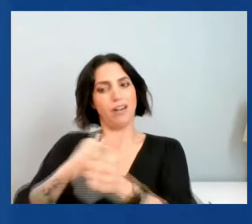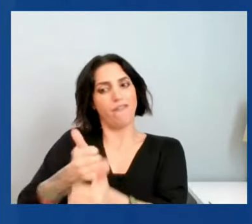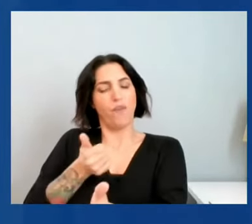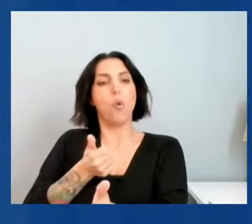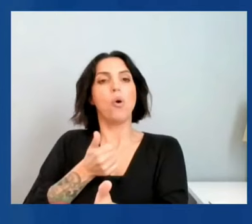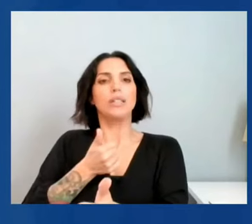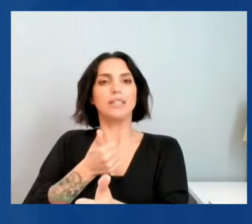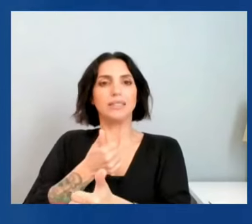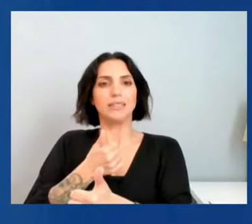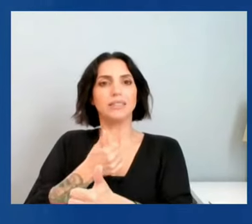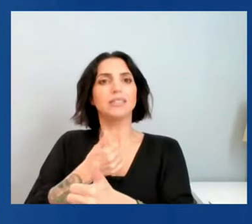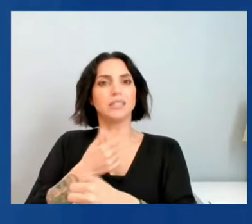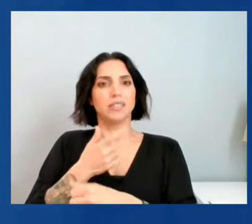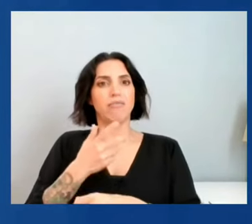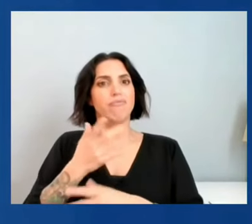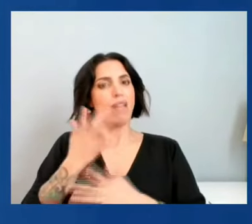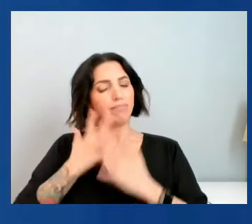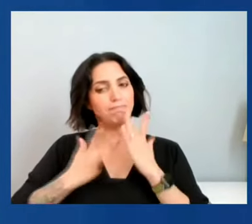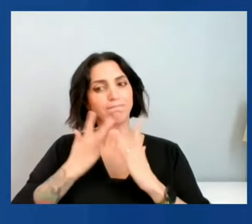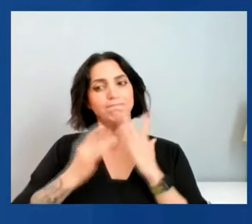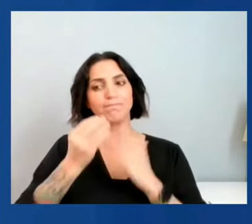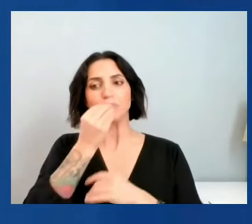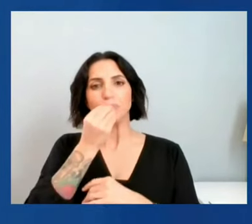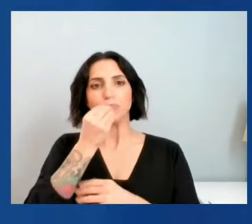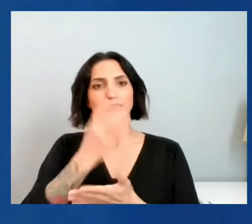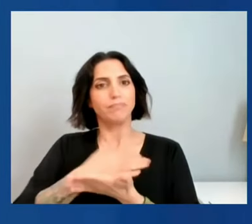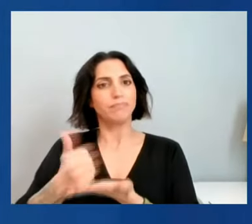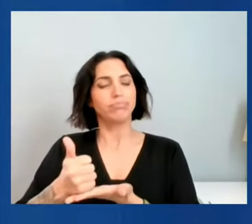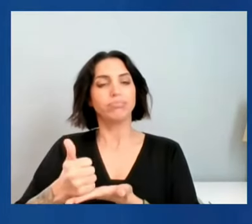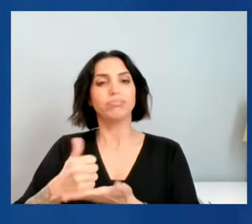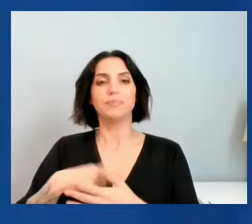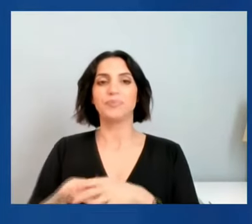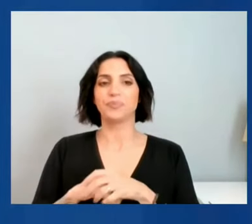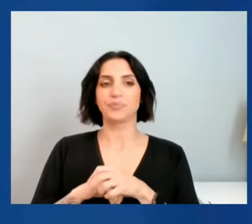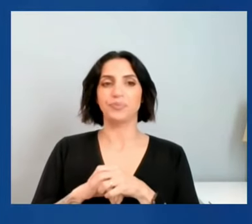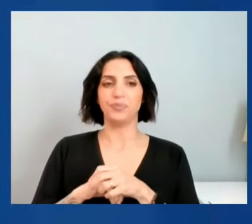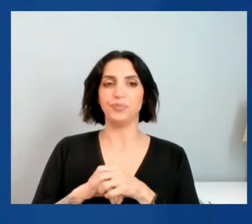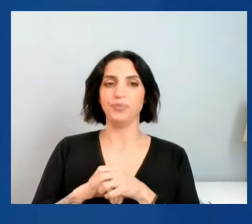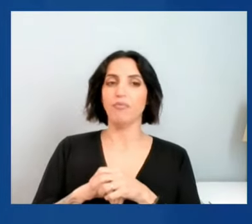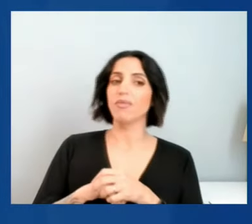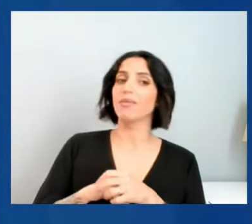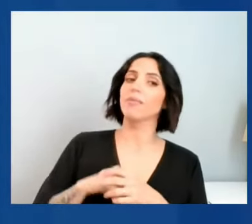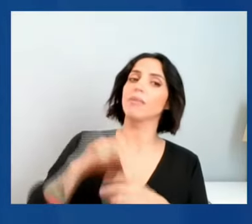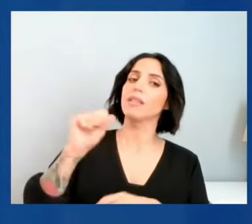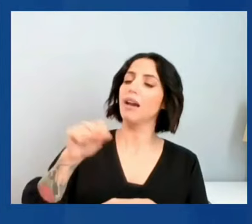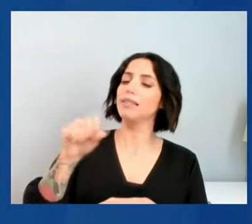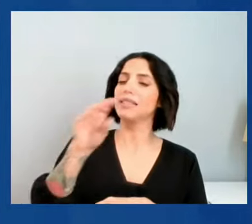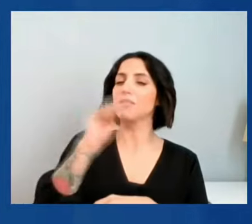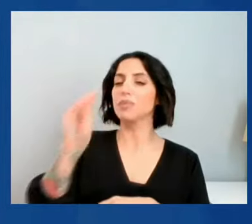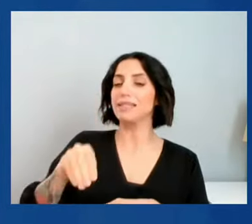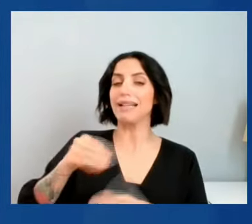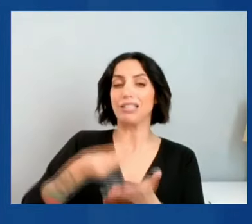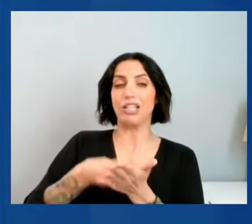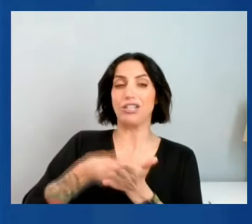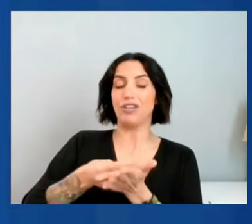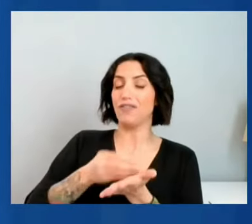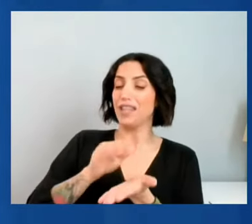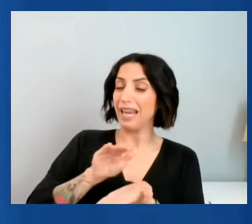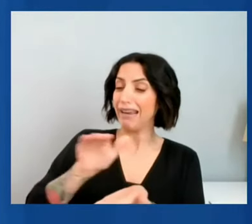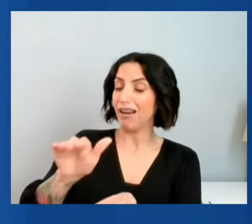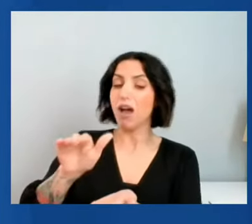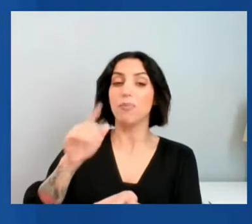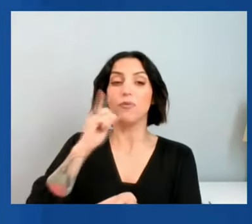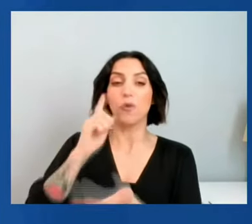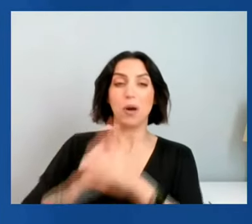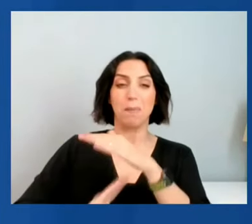So it's a great, it's really a grave concern. Yeah, no, and the percentage of income that has to go to those basics is overwhelming